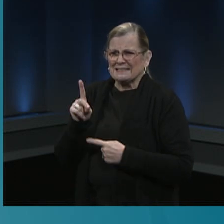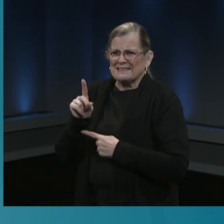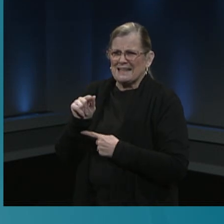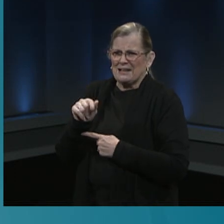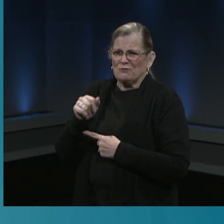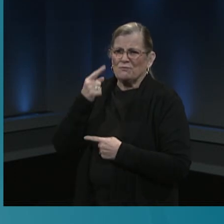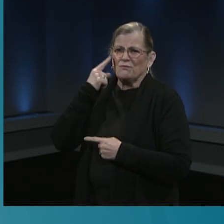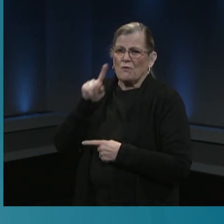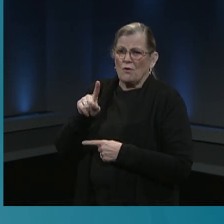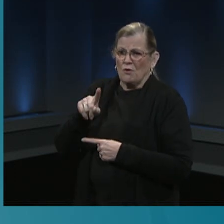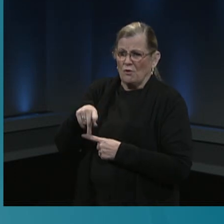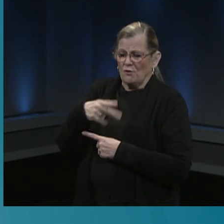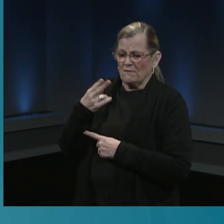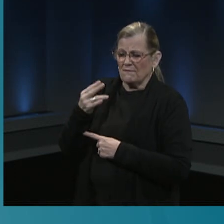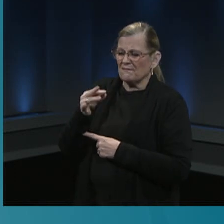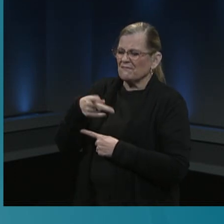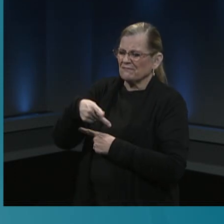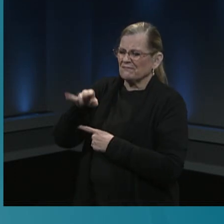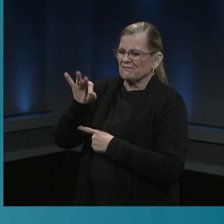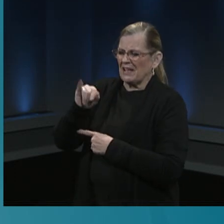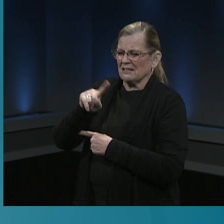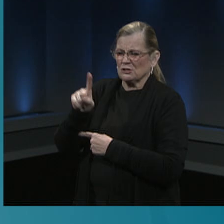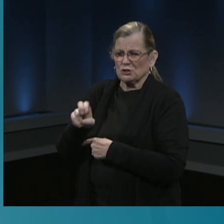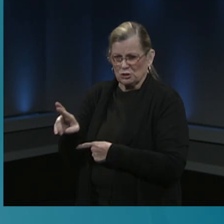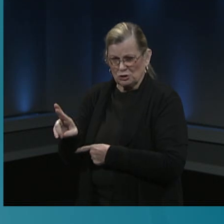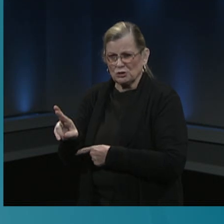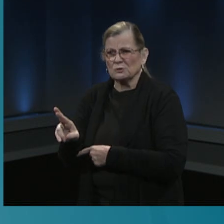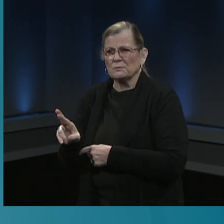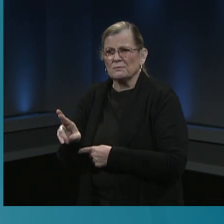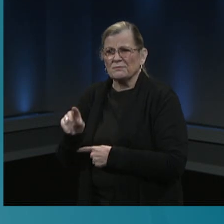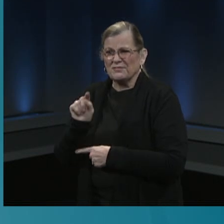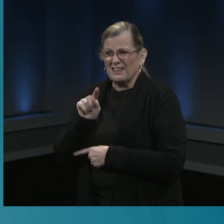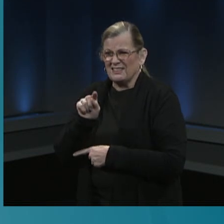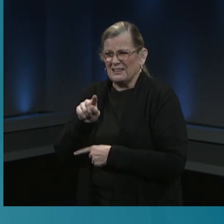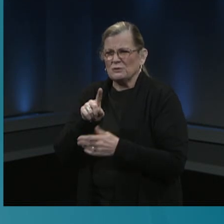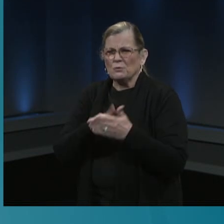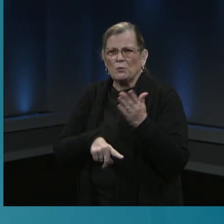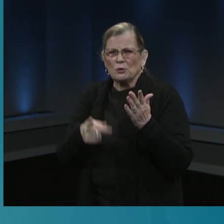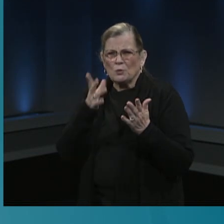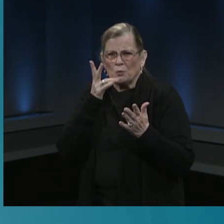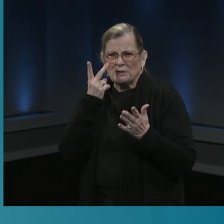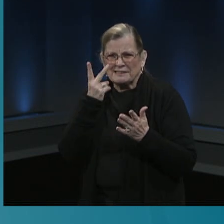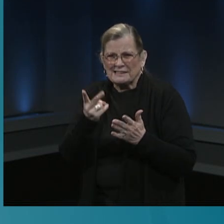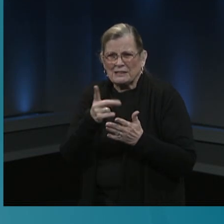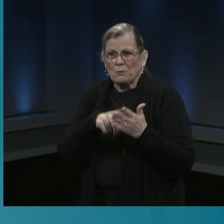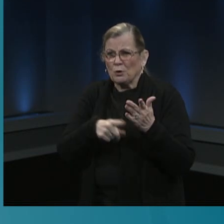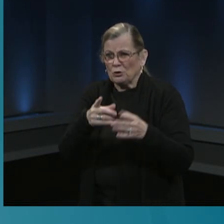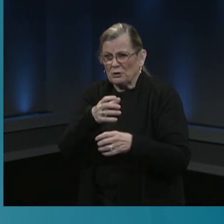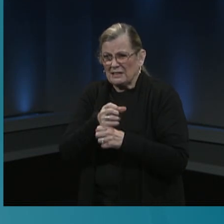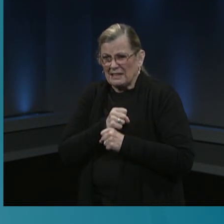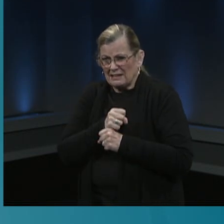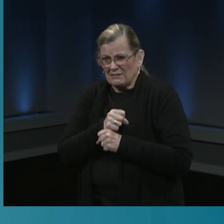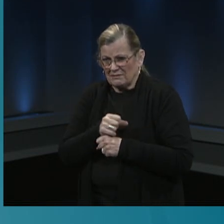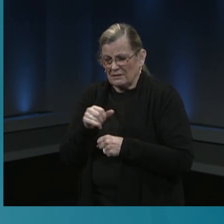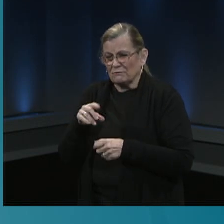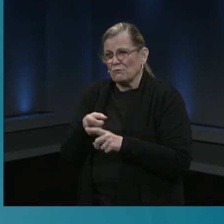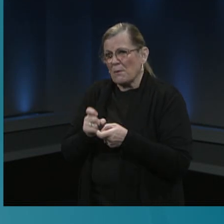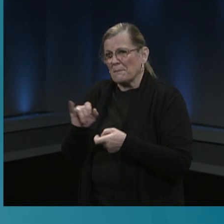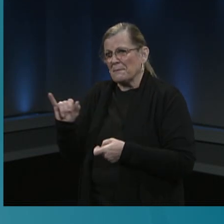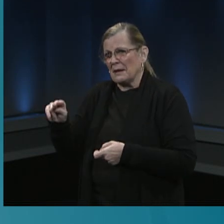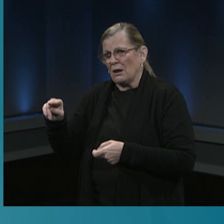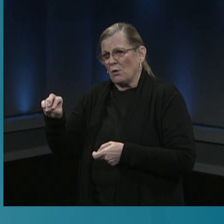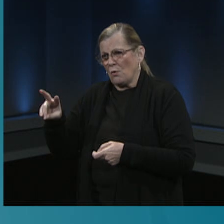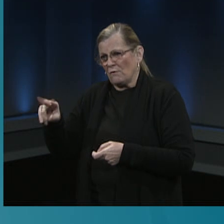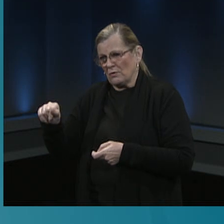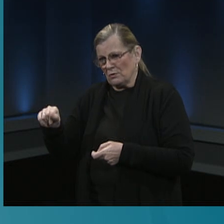trial, and you will be receiving the Pfizer vaccine from ANOVA. So overall, more than 18